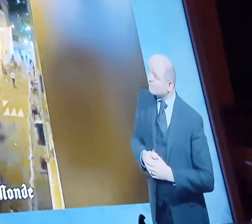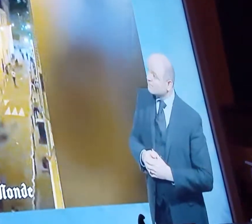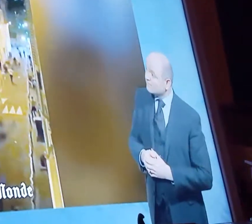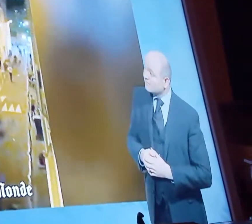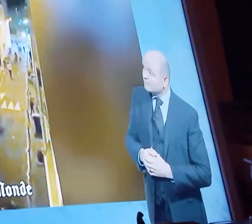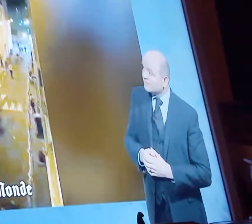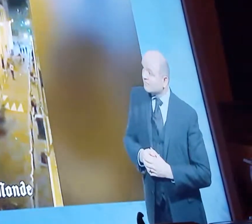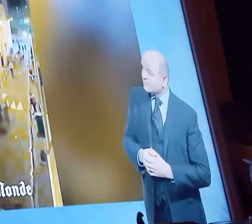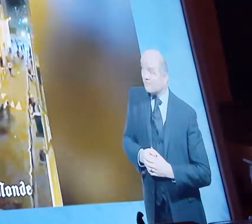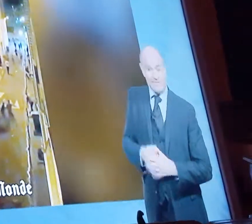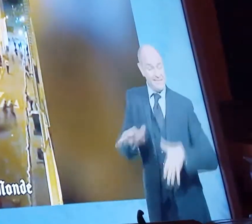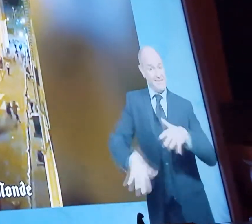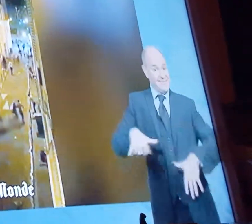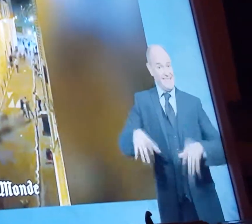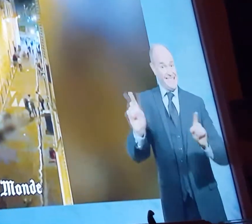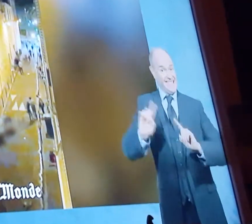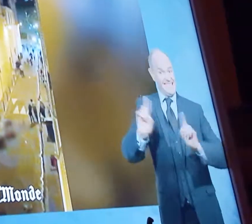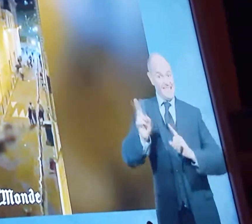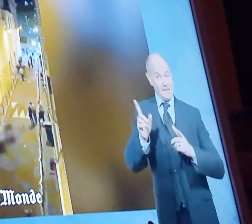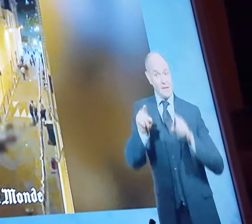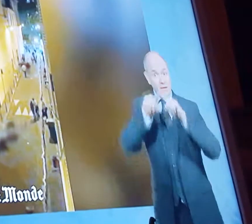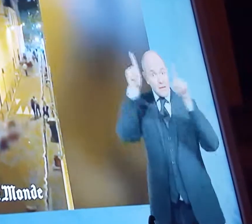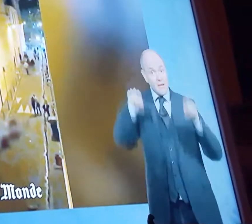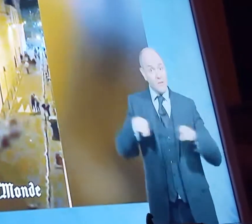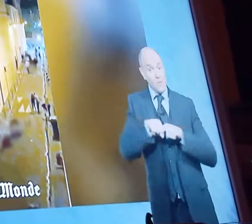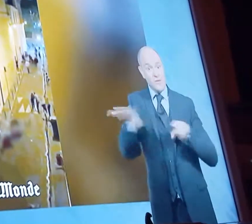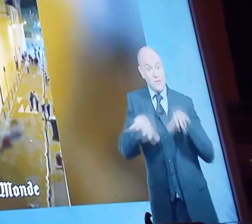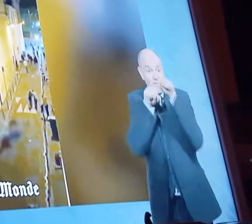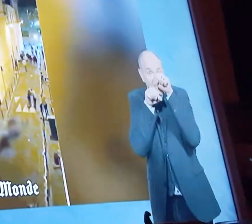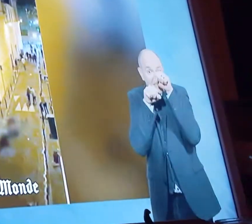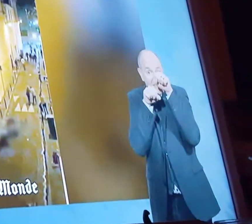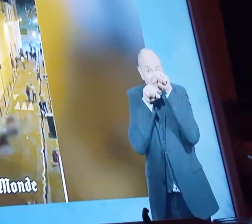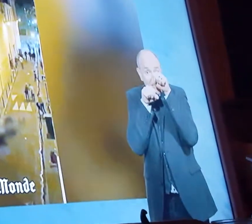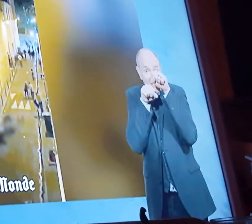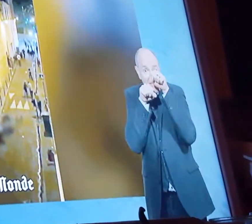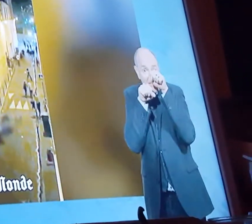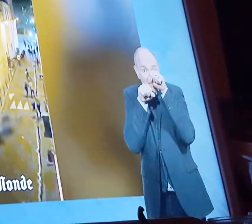Terrifying scenes. He looks, trying to escape the bloodshed inside.